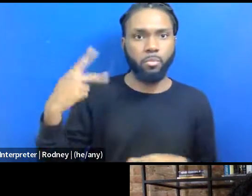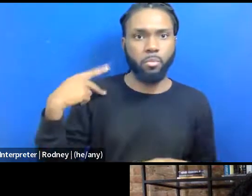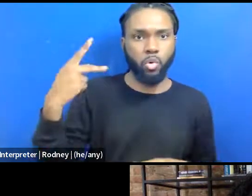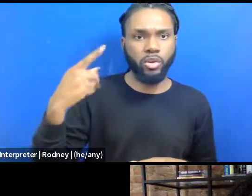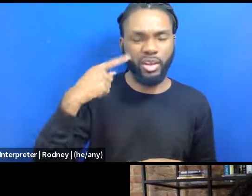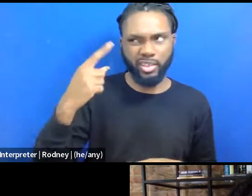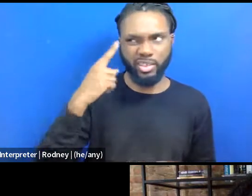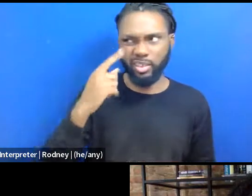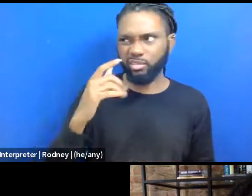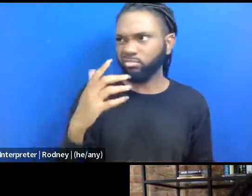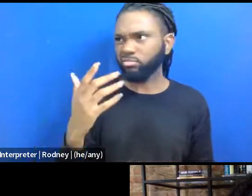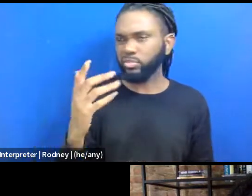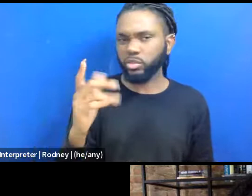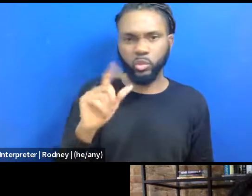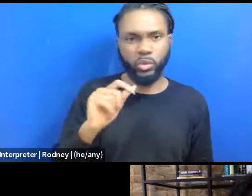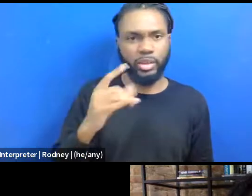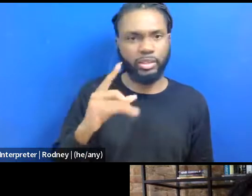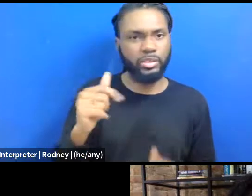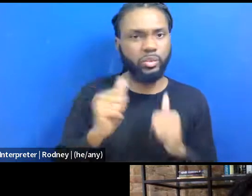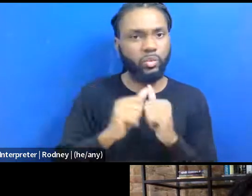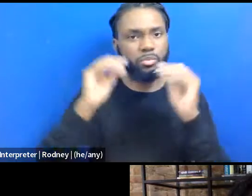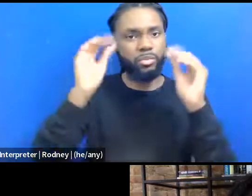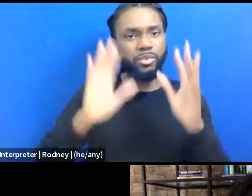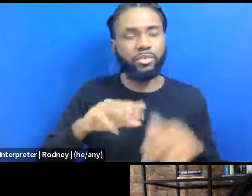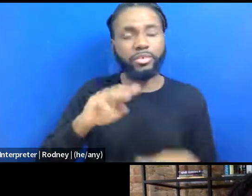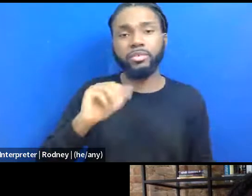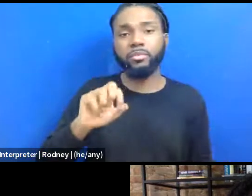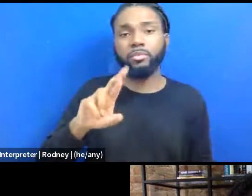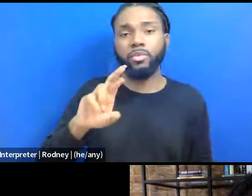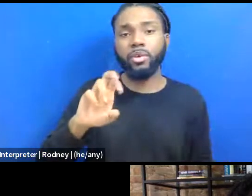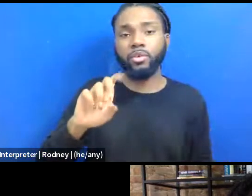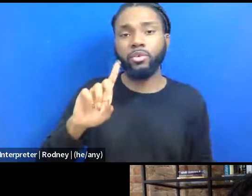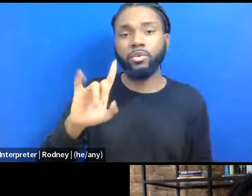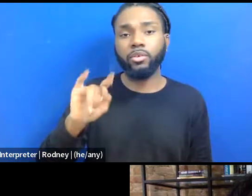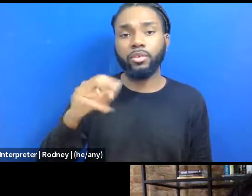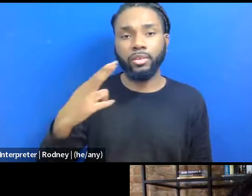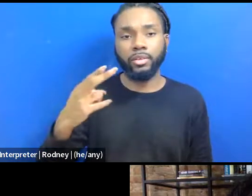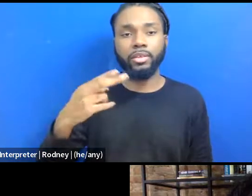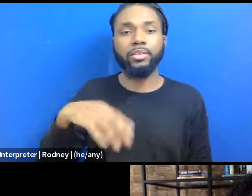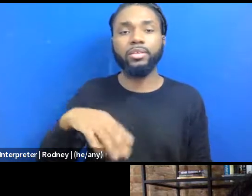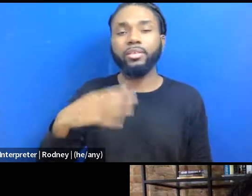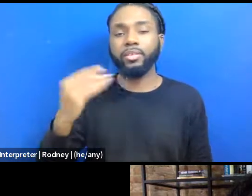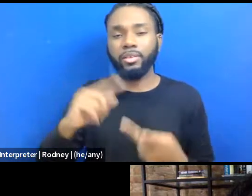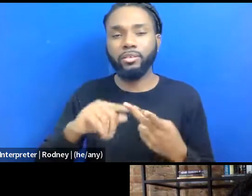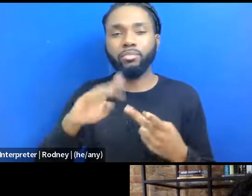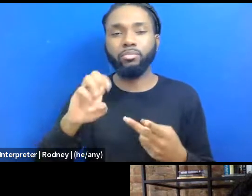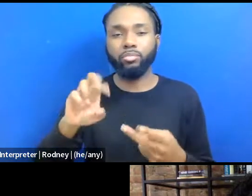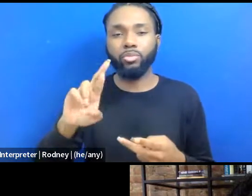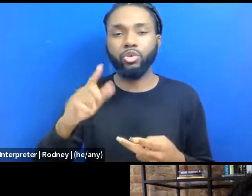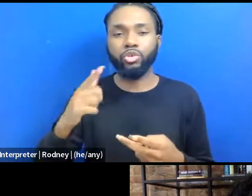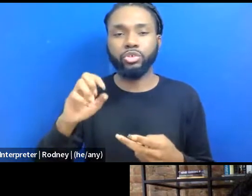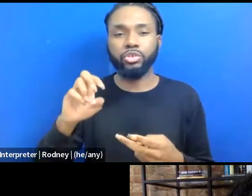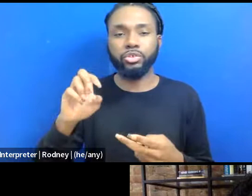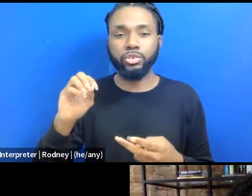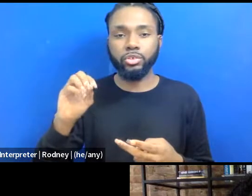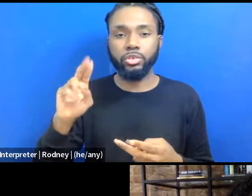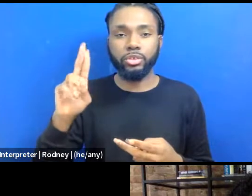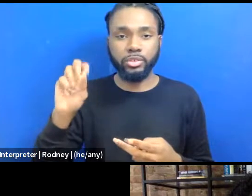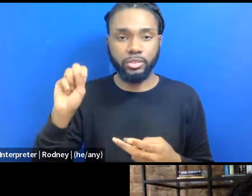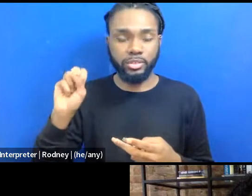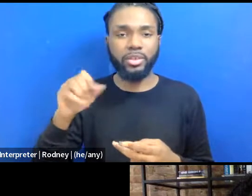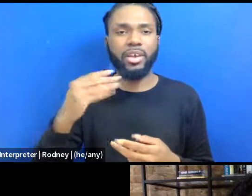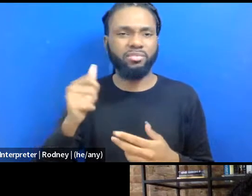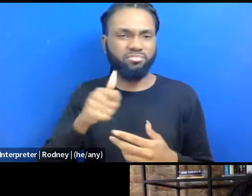2018 with Professor Meredith Clark and Burgess and a couple other, you know, professors